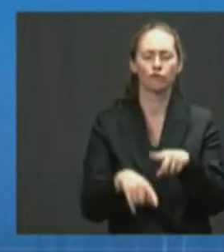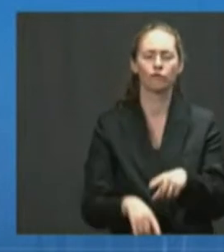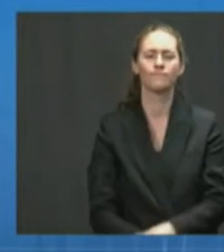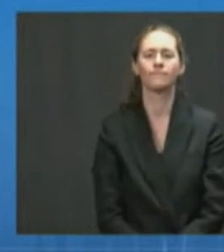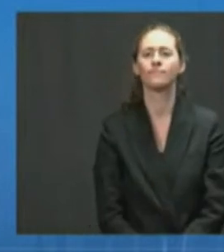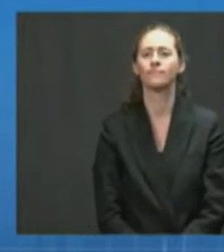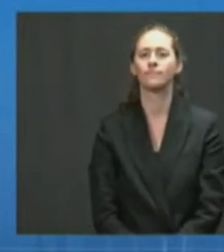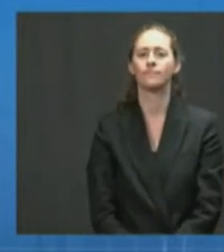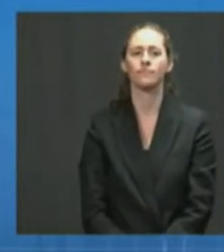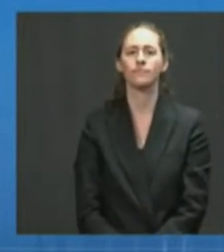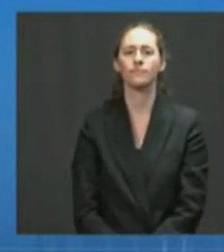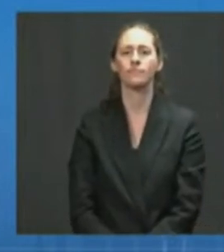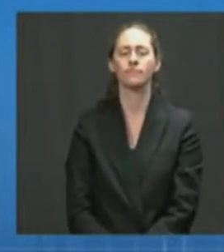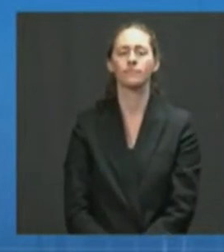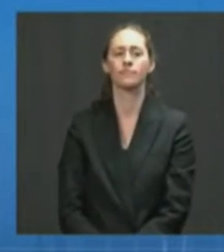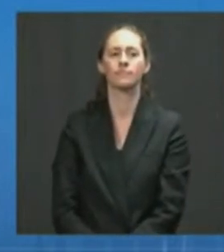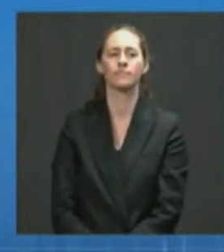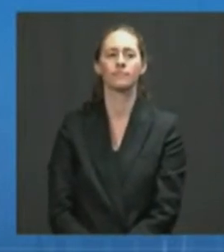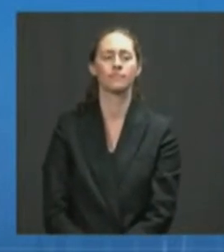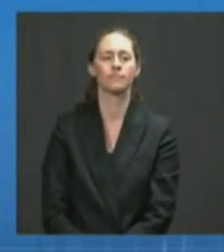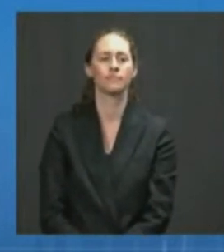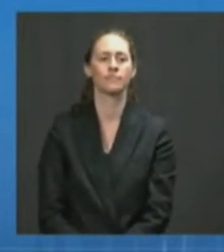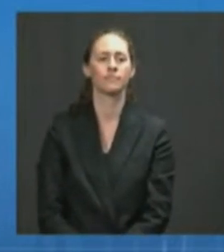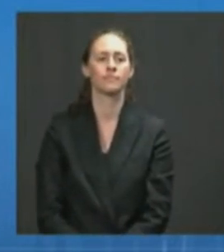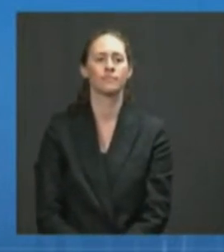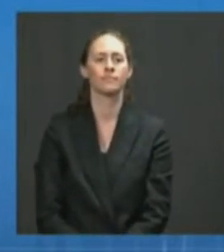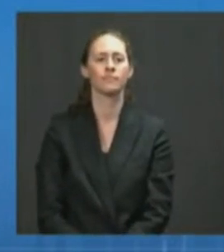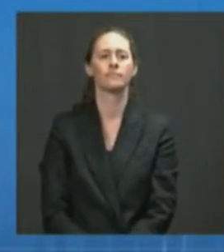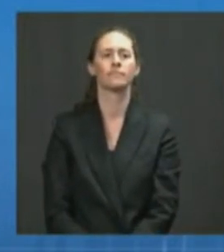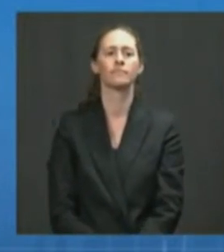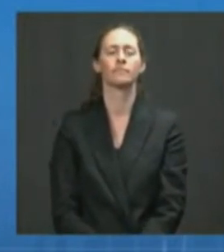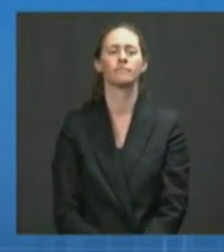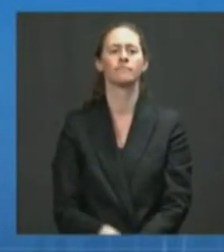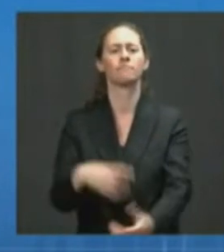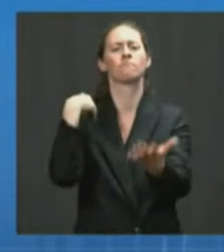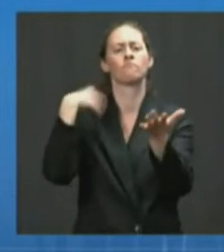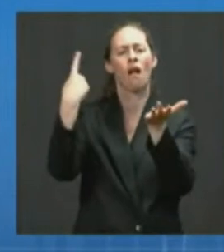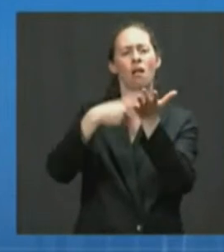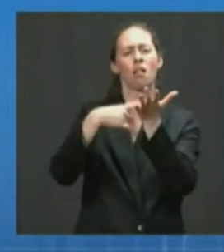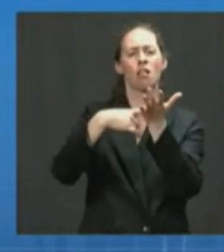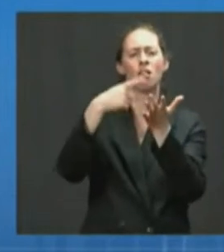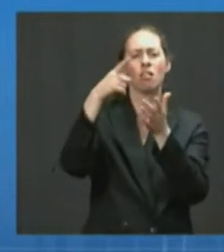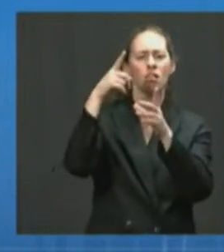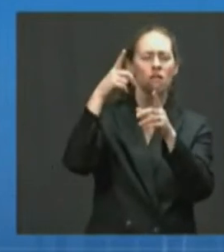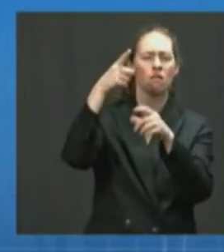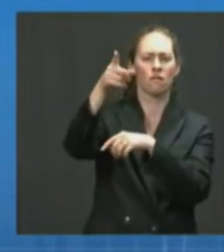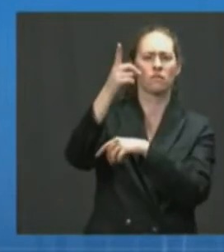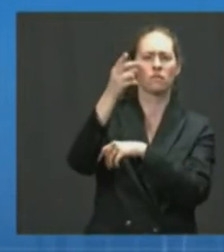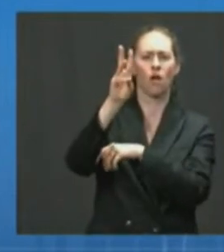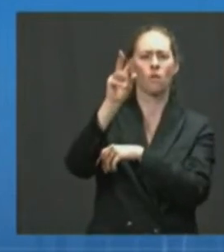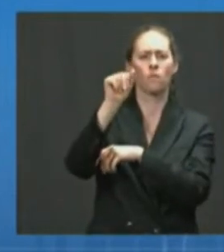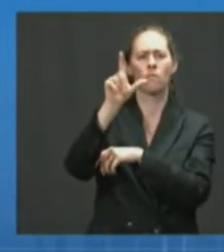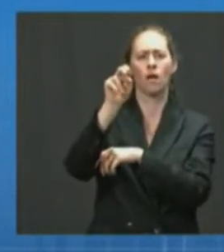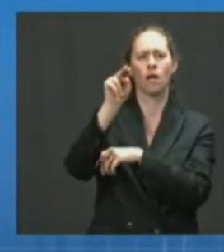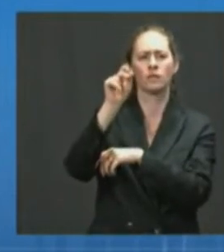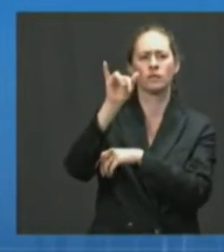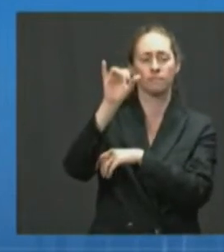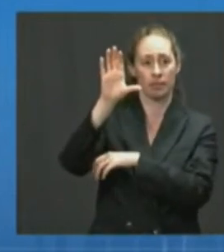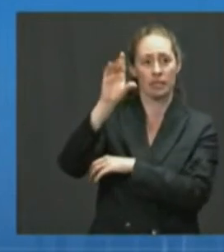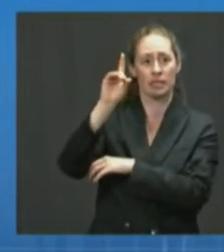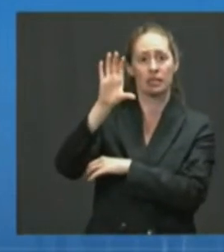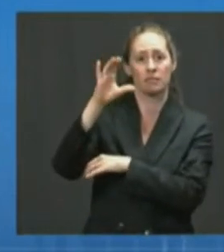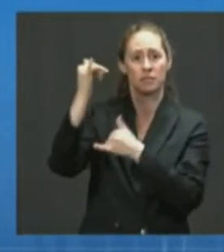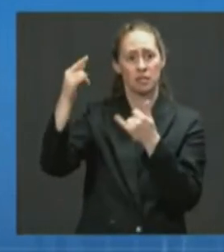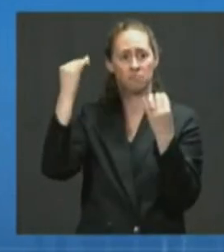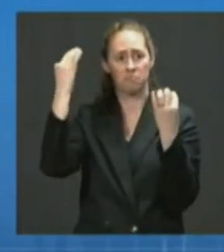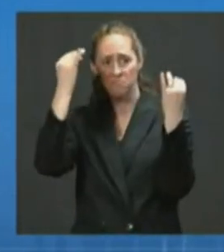Thanks so much. Dr. Walensky, I just want to circle back on this just so we have complete clarity. Is the CDC considering right now changing